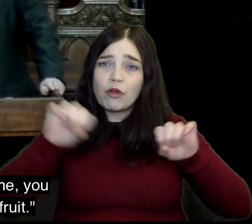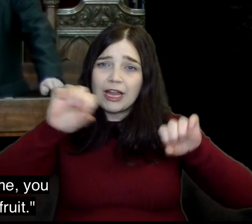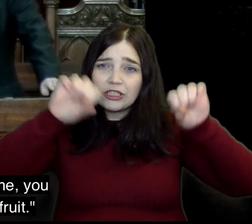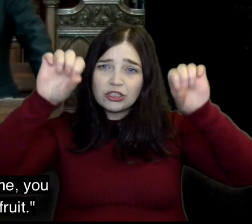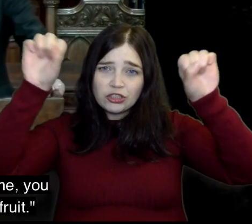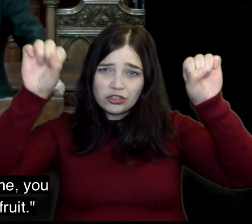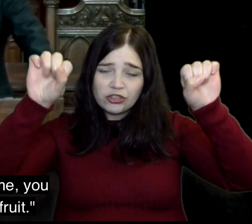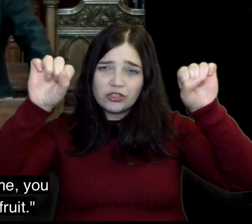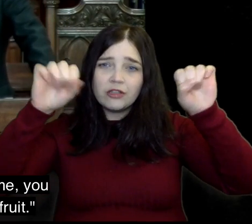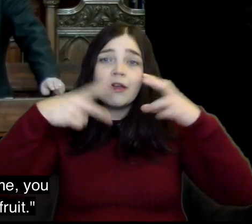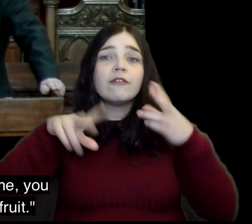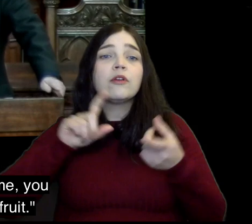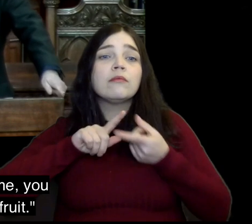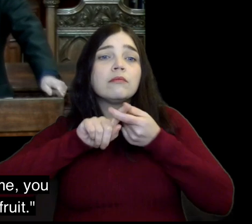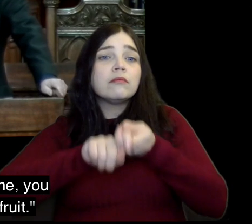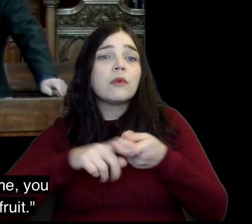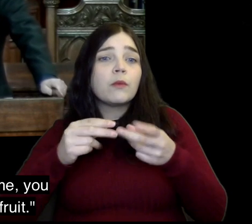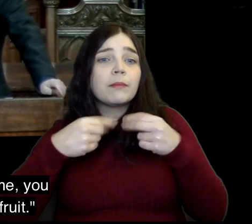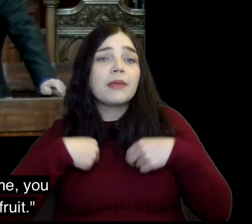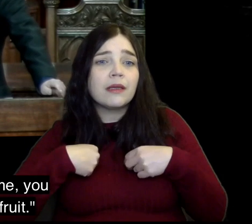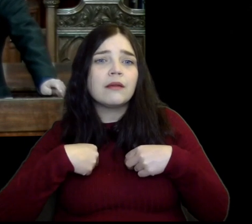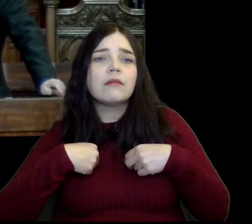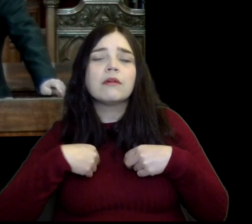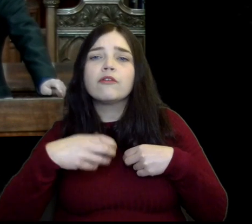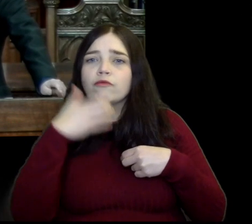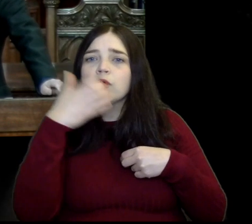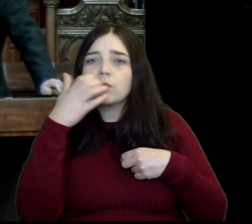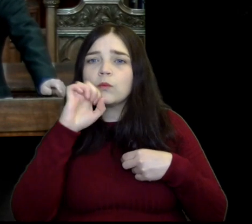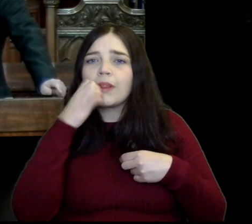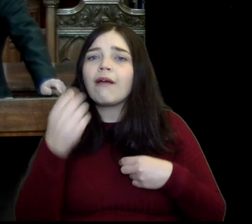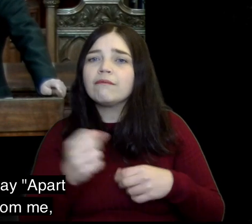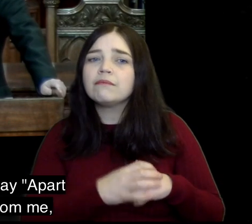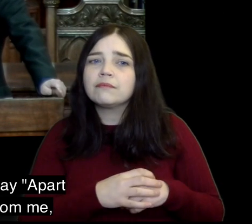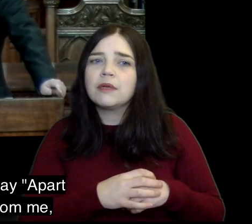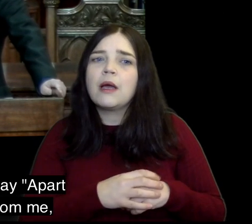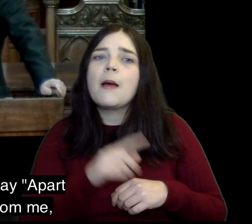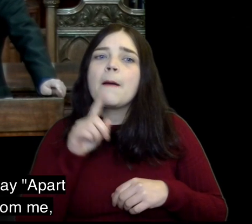if you remain in me you will bear much fruit